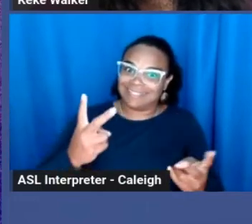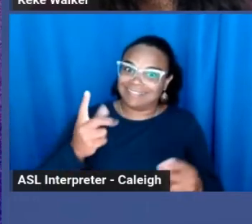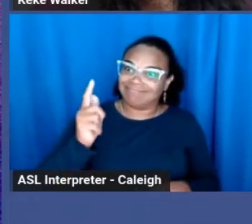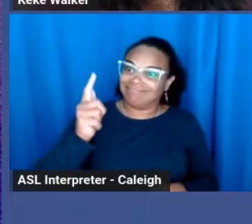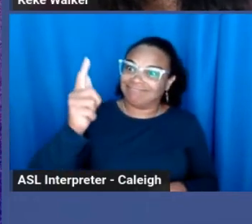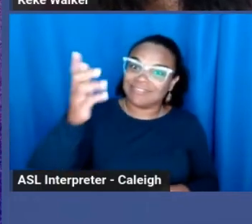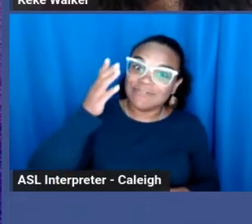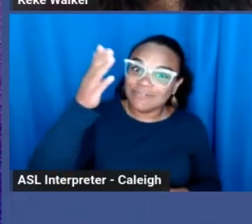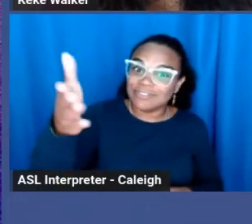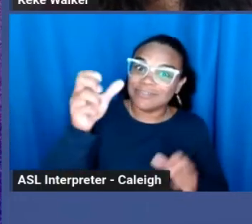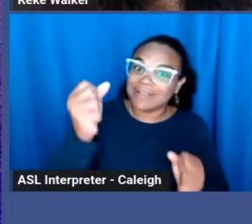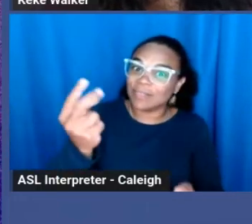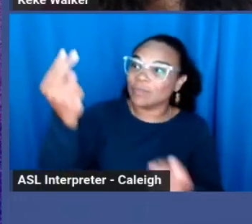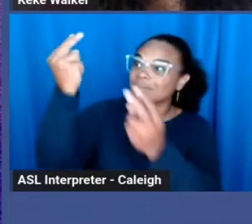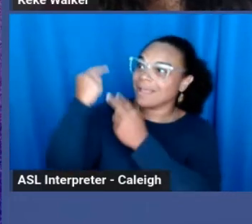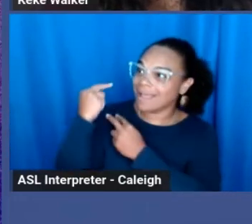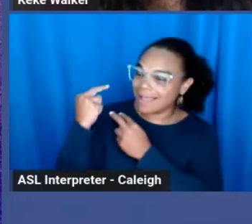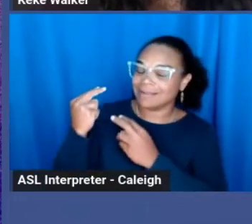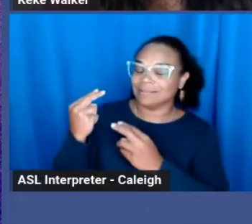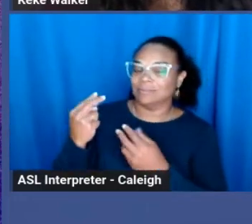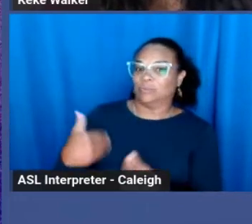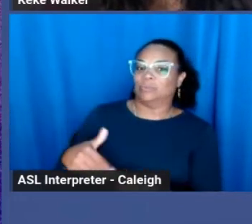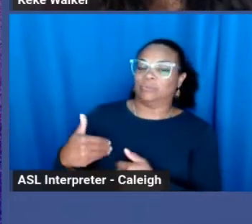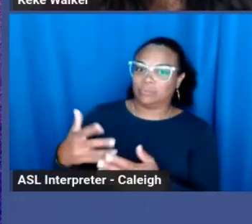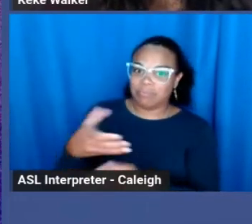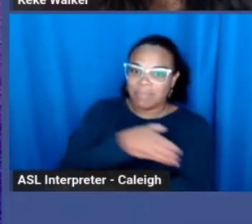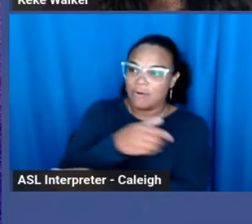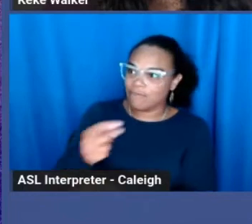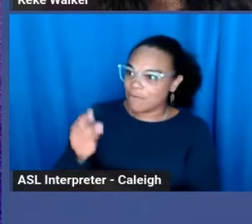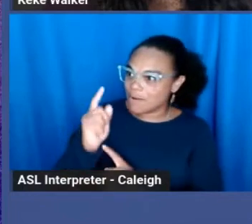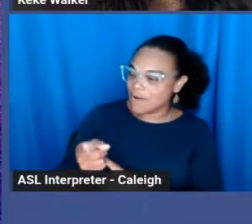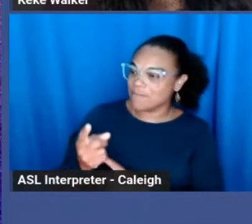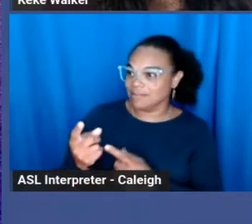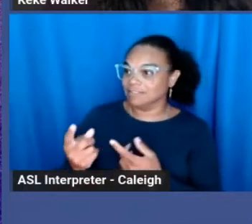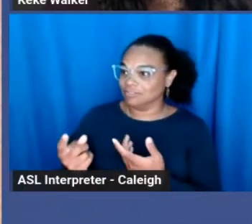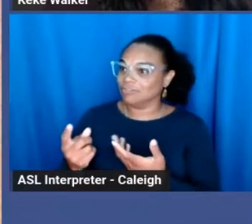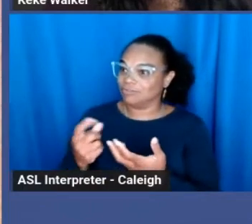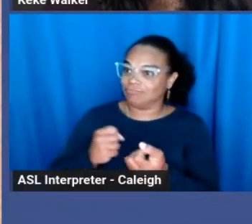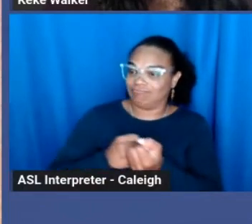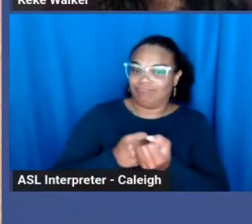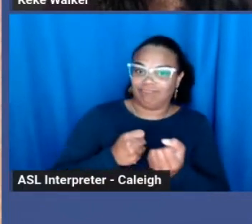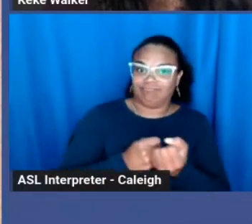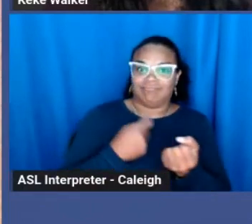moments and be able to move forward in our own experiences.